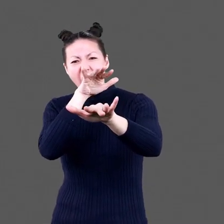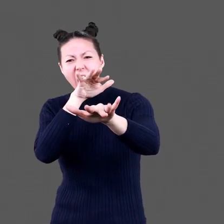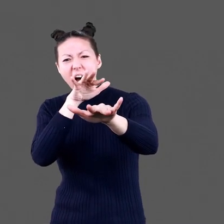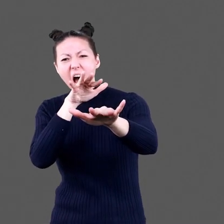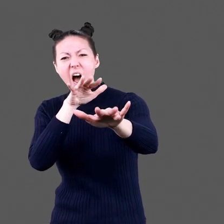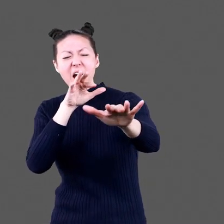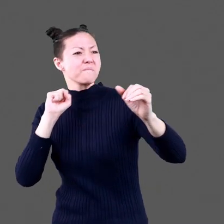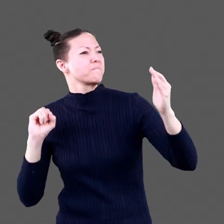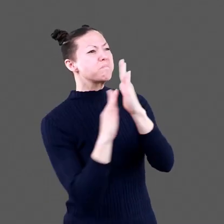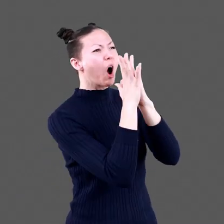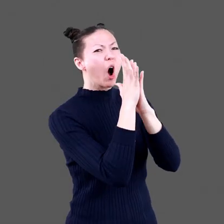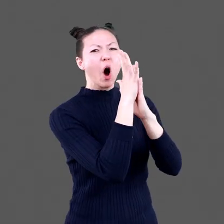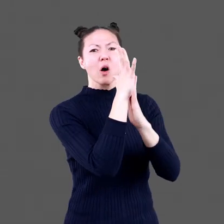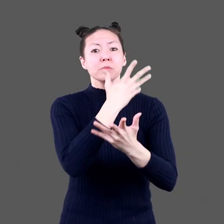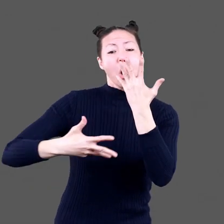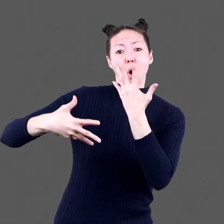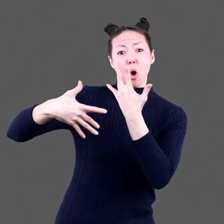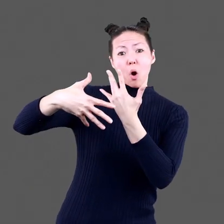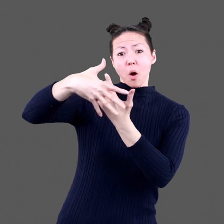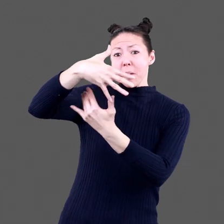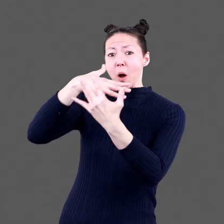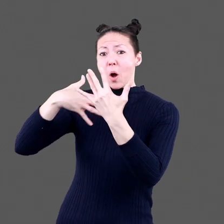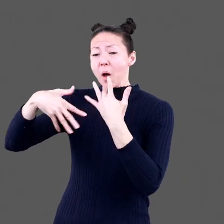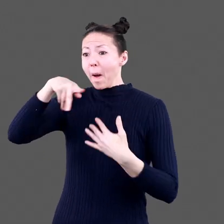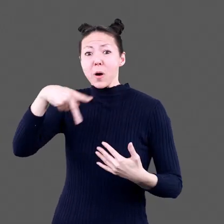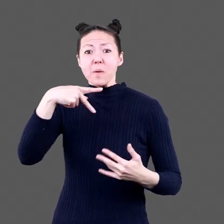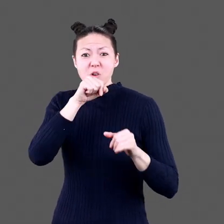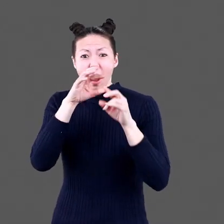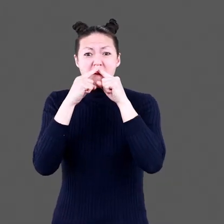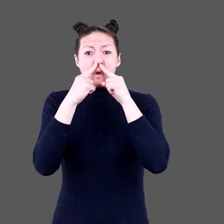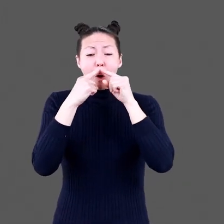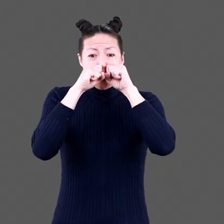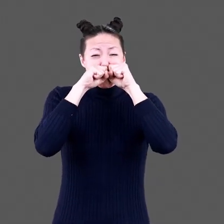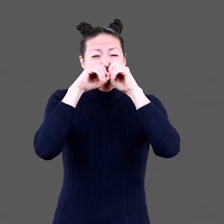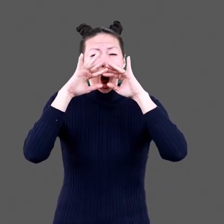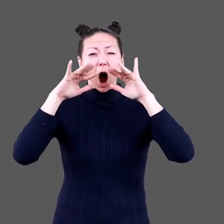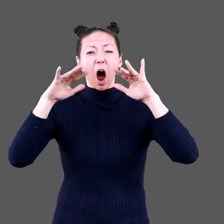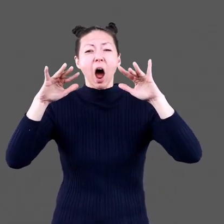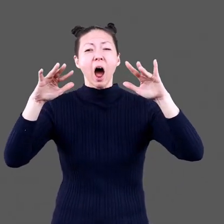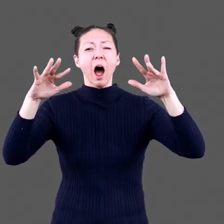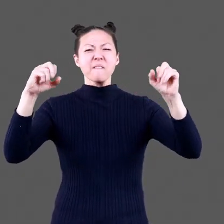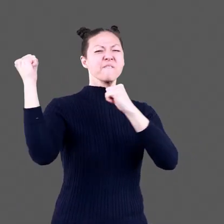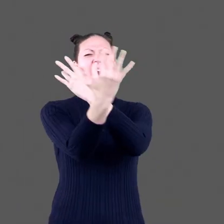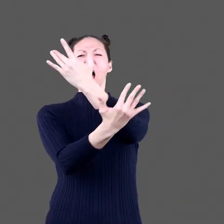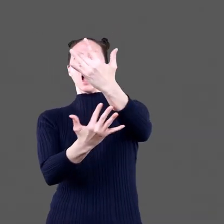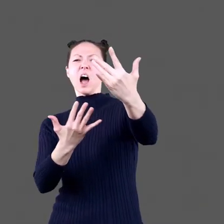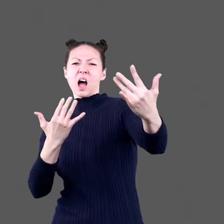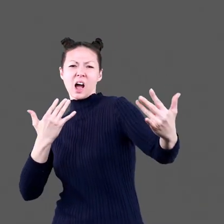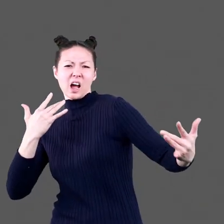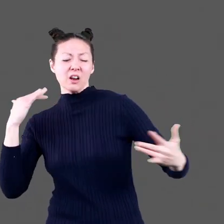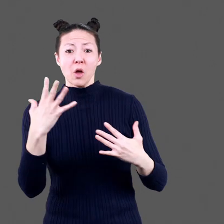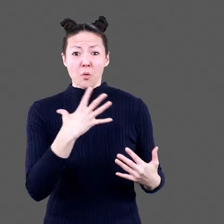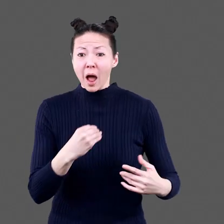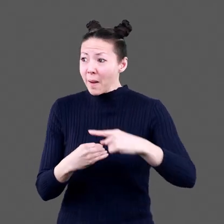Scorch marks mar the walls Smoke rises from a purple dragon's nostrils A red dragon holds a